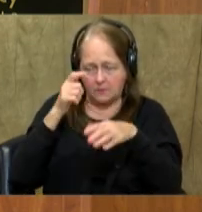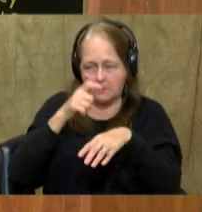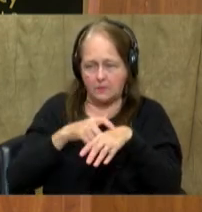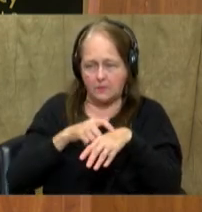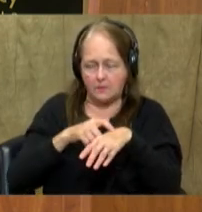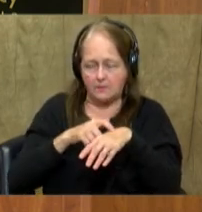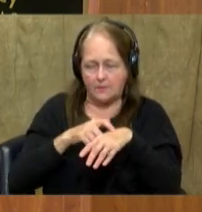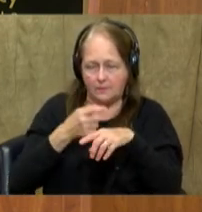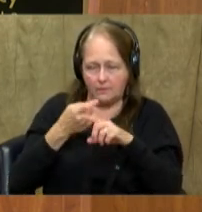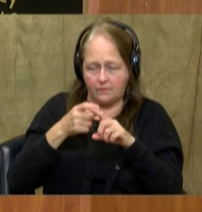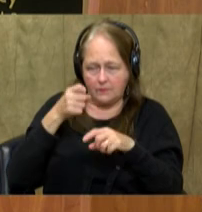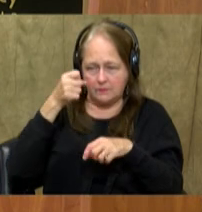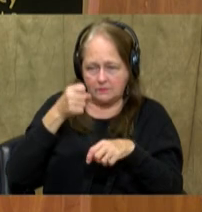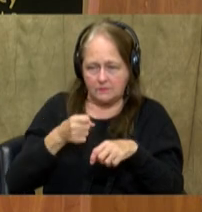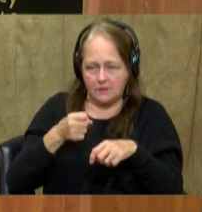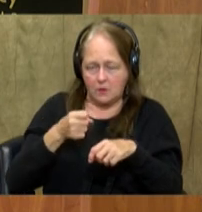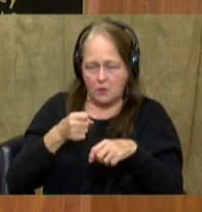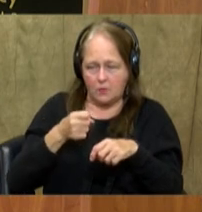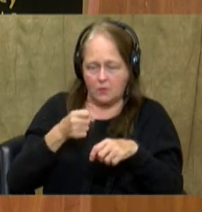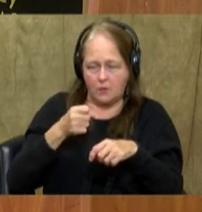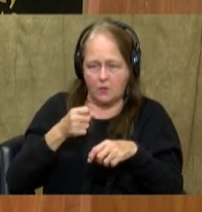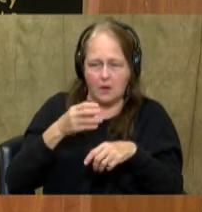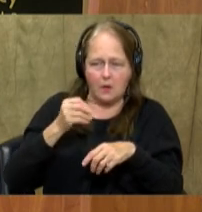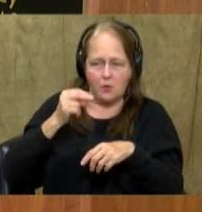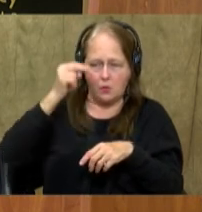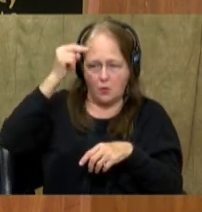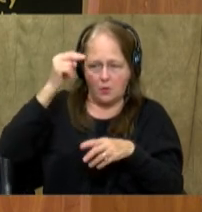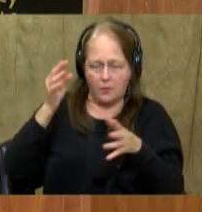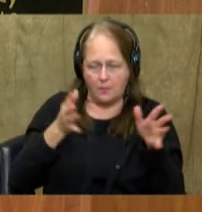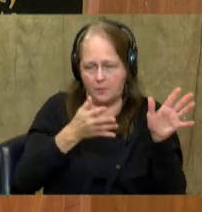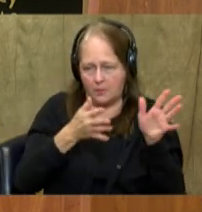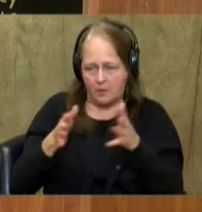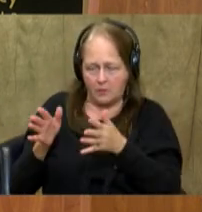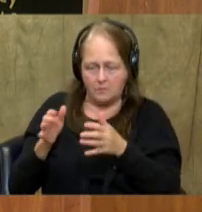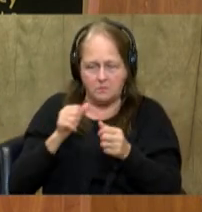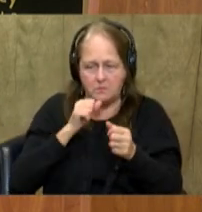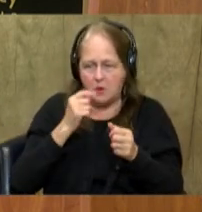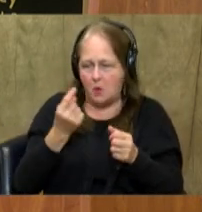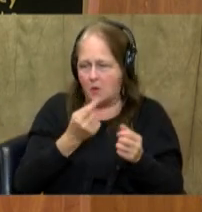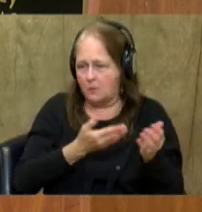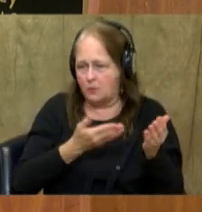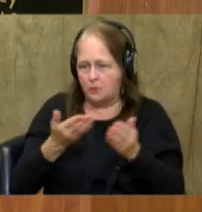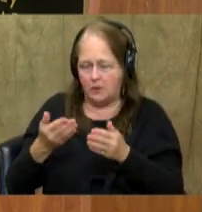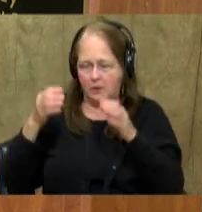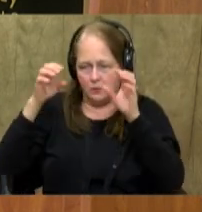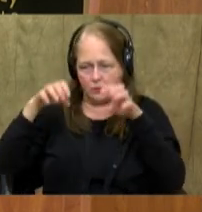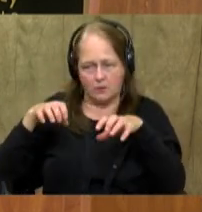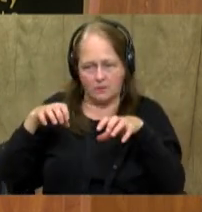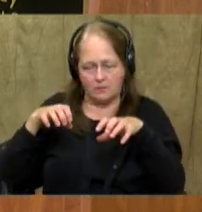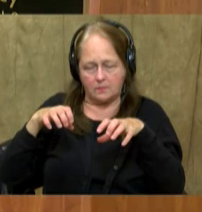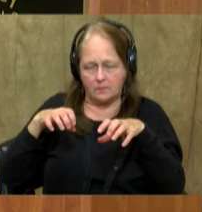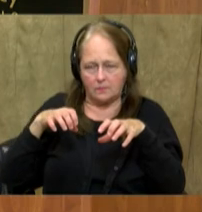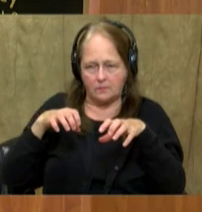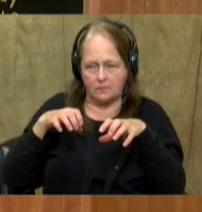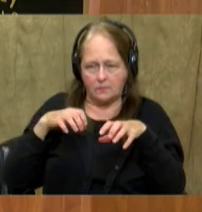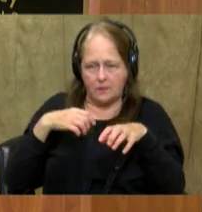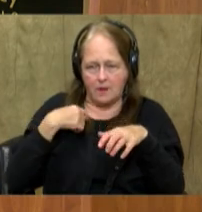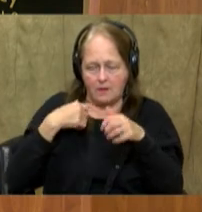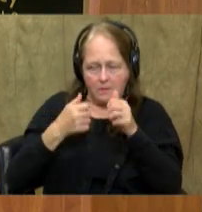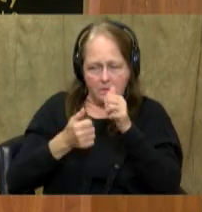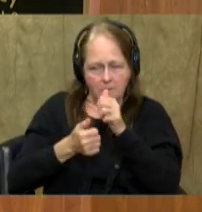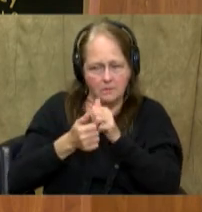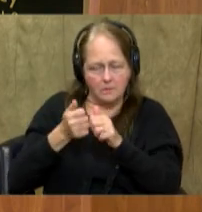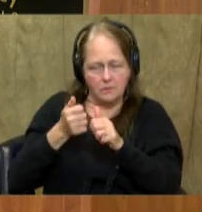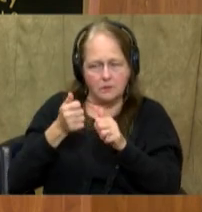they blow from the south and sometimes they blow from the north. And they don't always bring heavy rainfall. And we also know that they have major